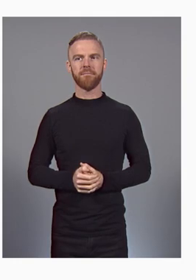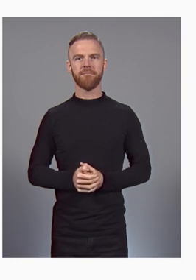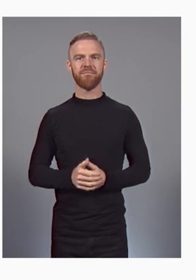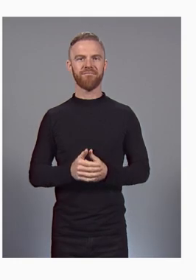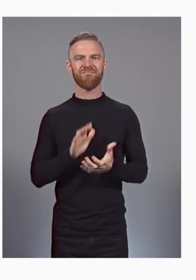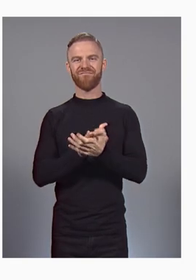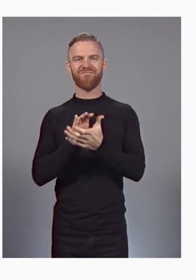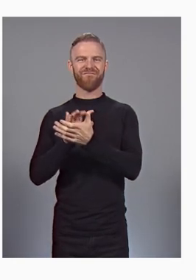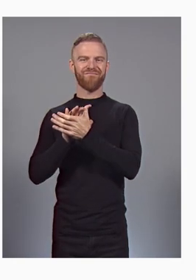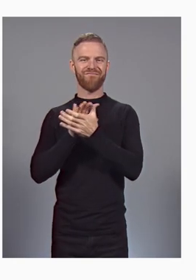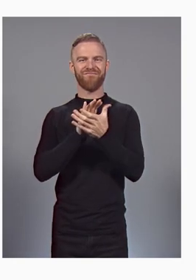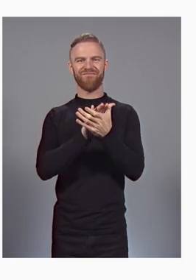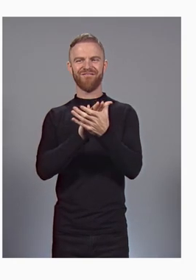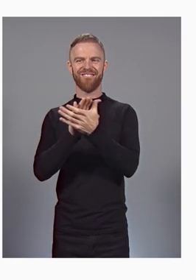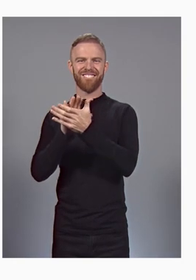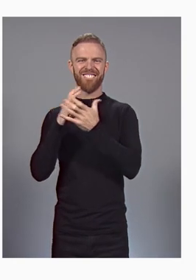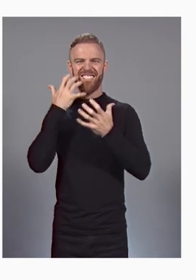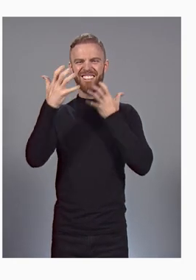We'll be right back.